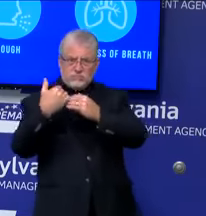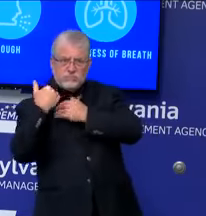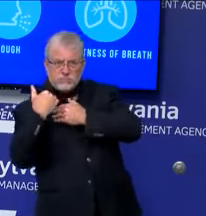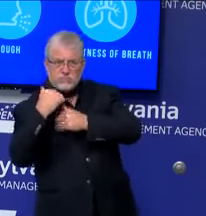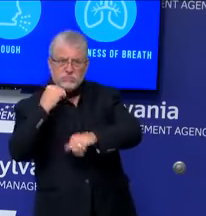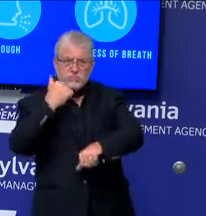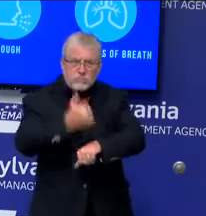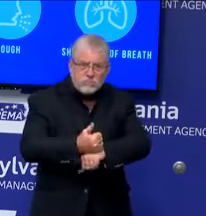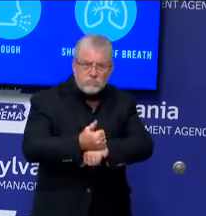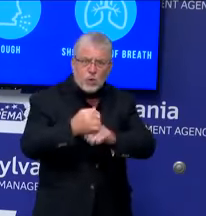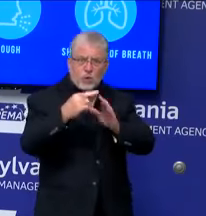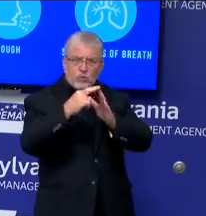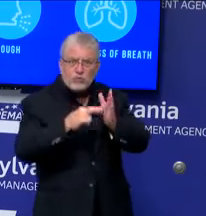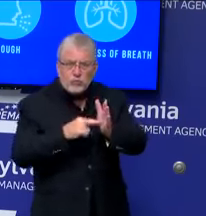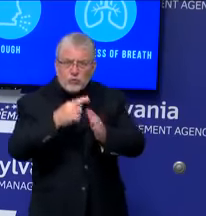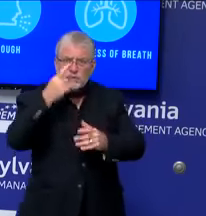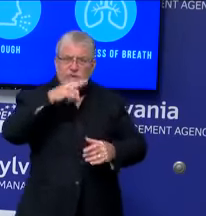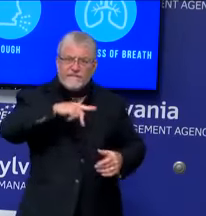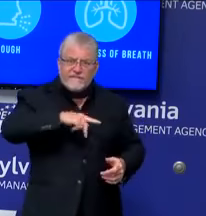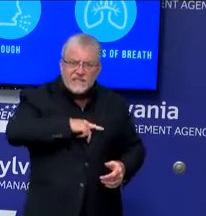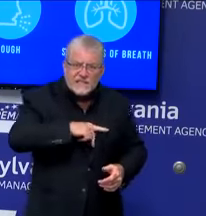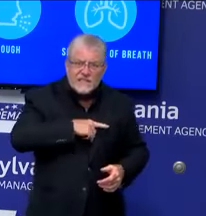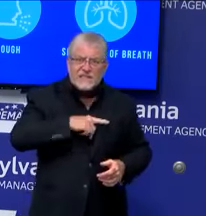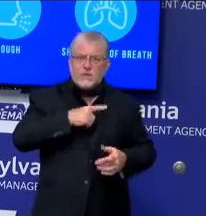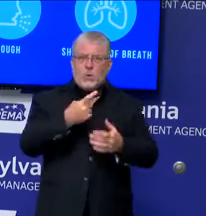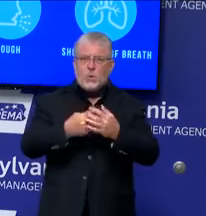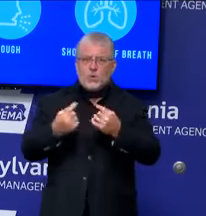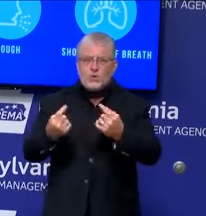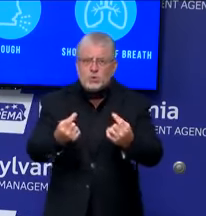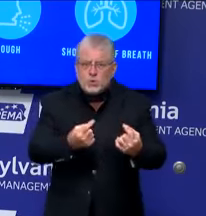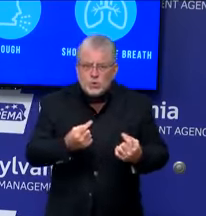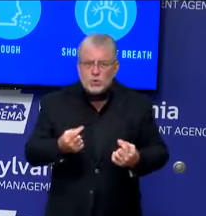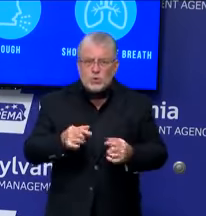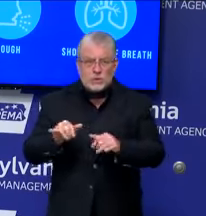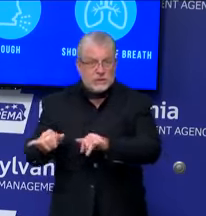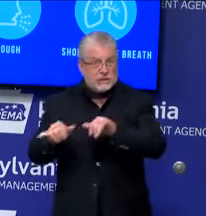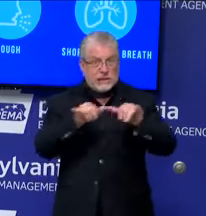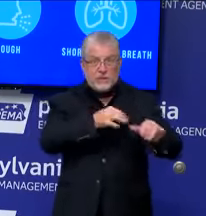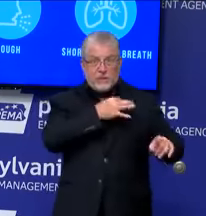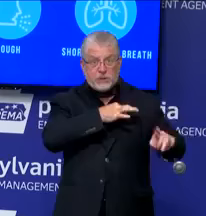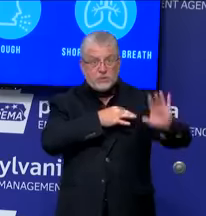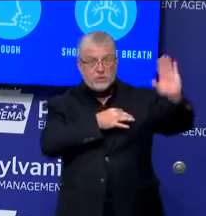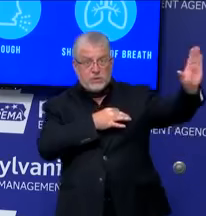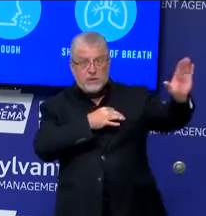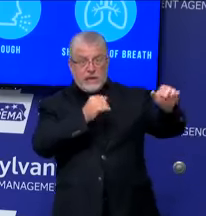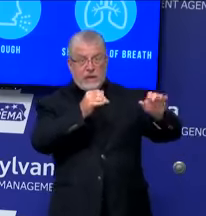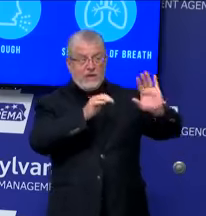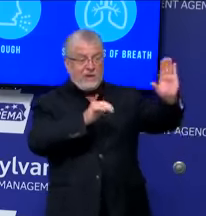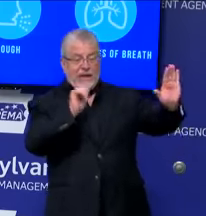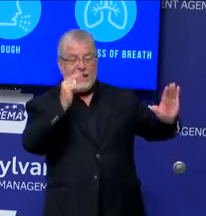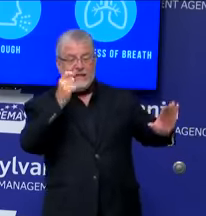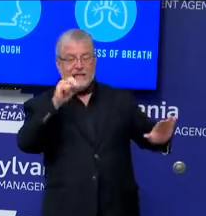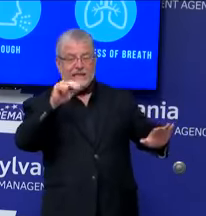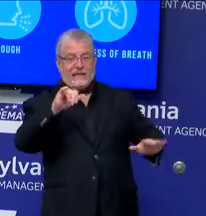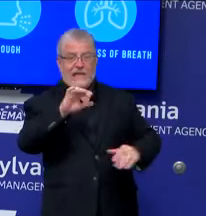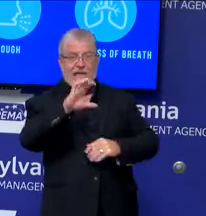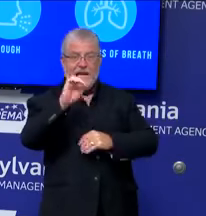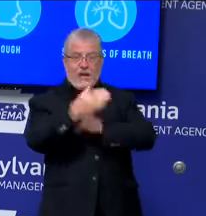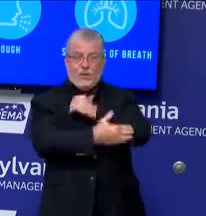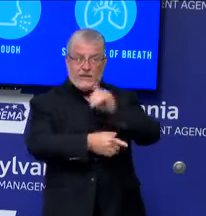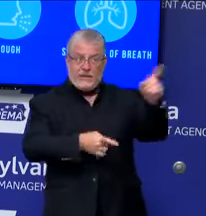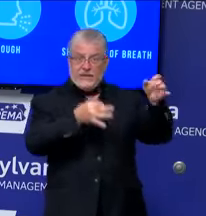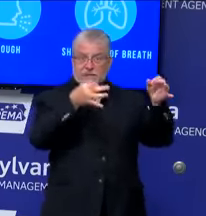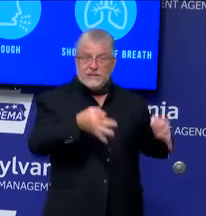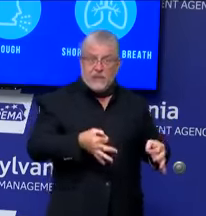what you all are doing? And then it's the same thing for Allegheny County because of their health department? Well, their health departments have LEAD. So, with all of the county municipal